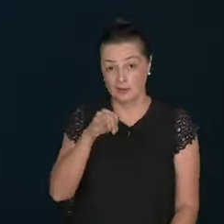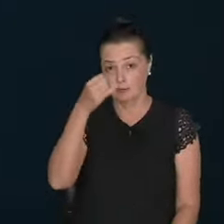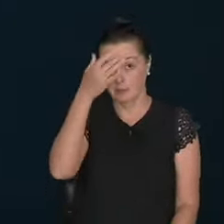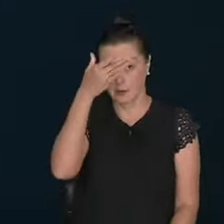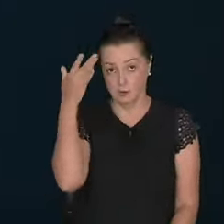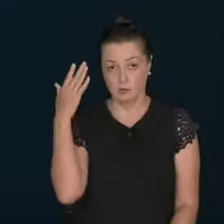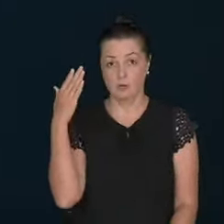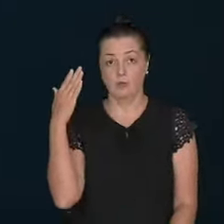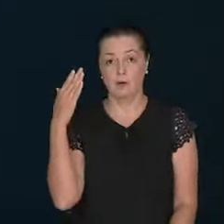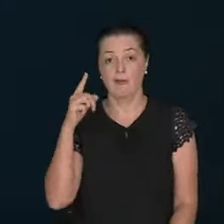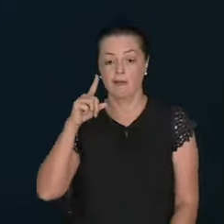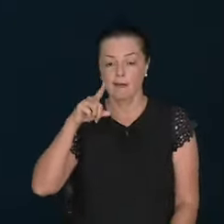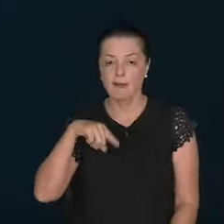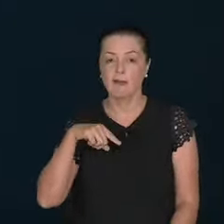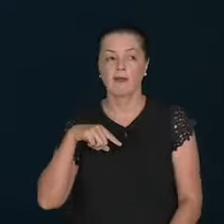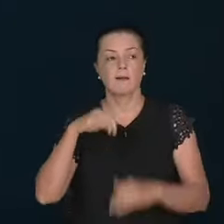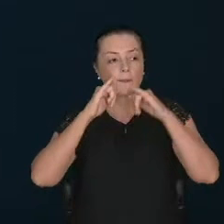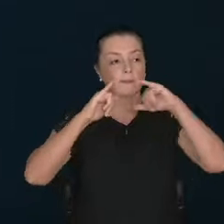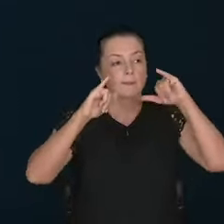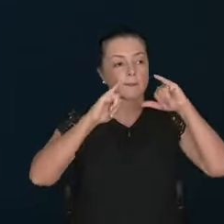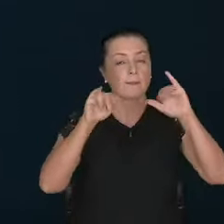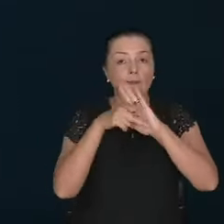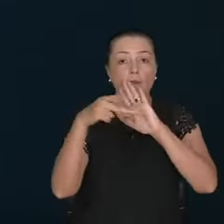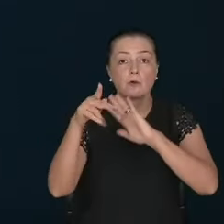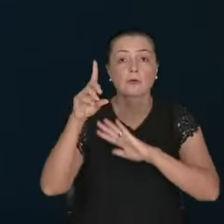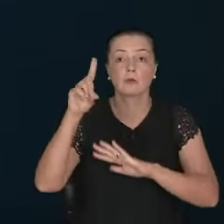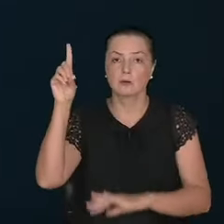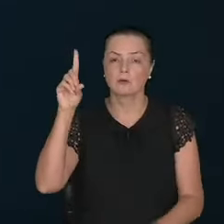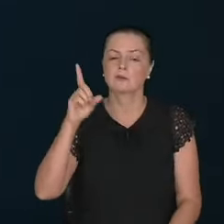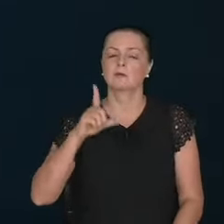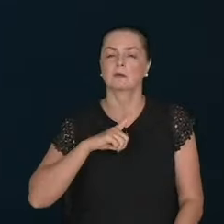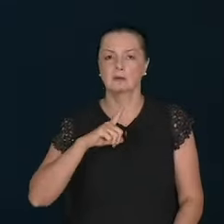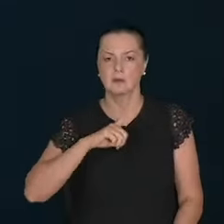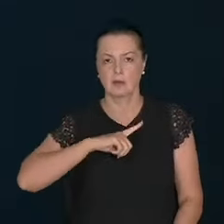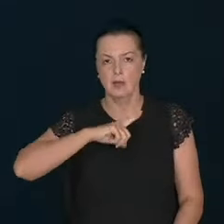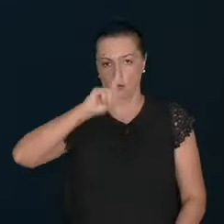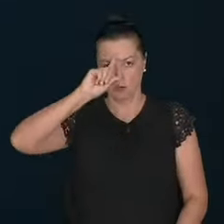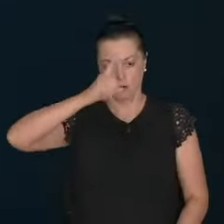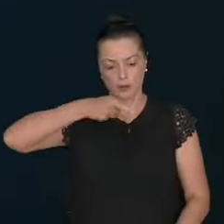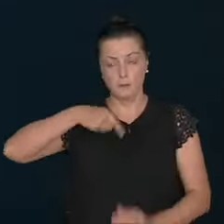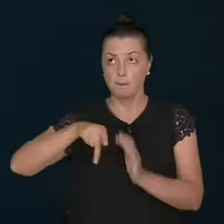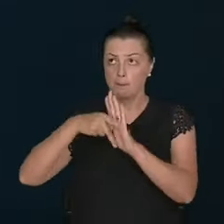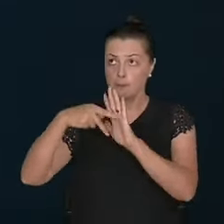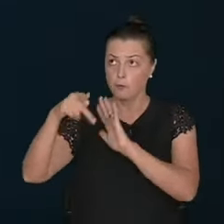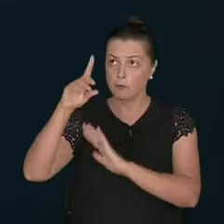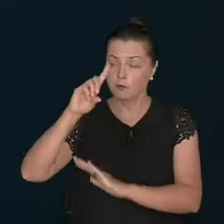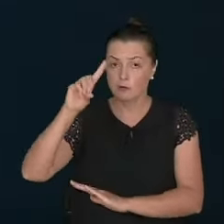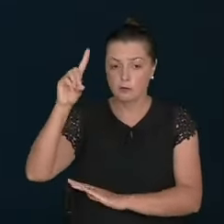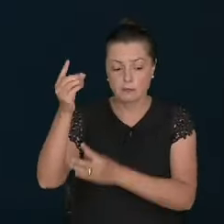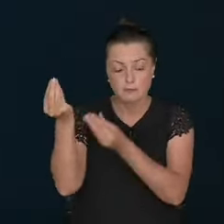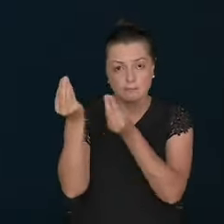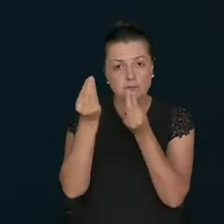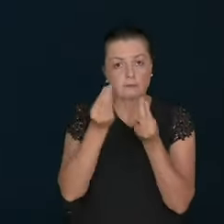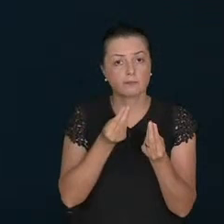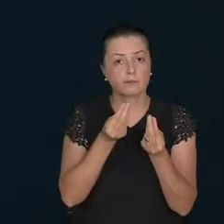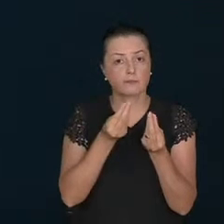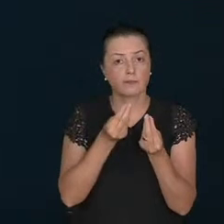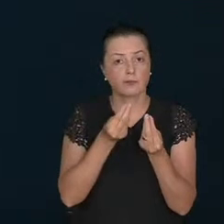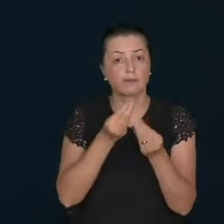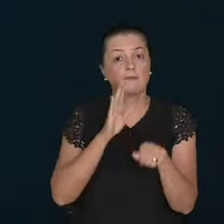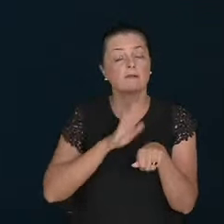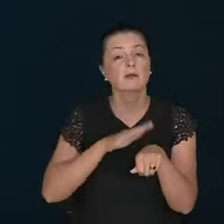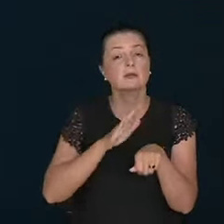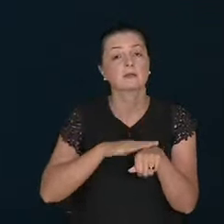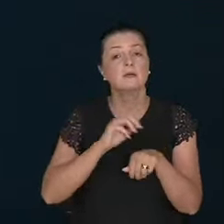who are messengers of God, they have the authority of God to do